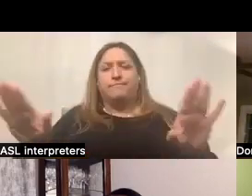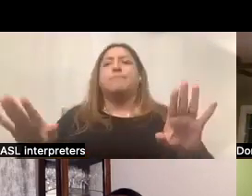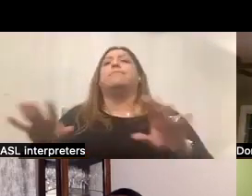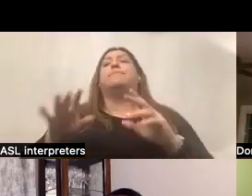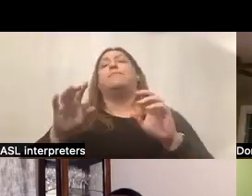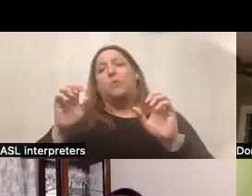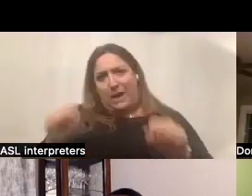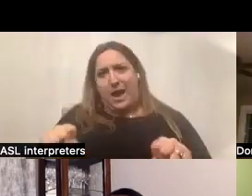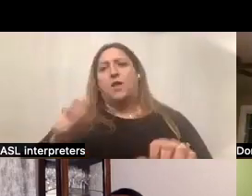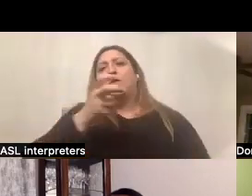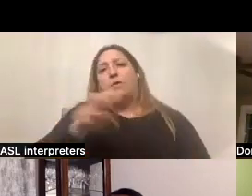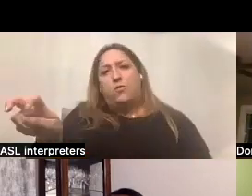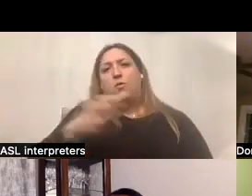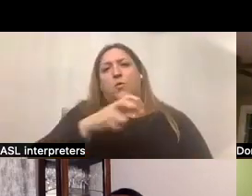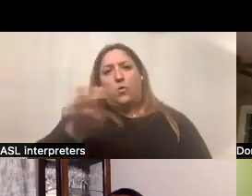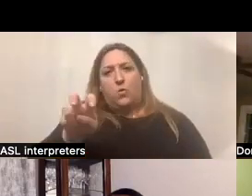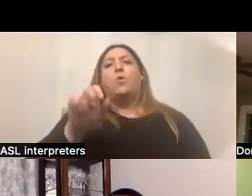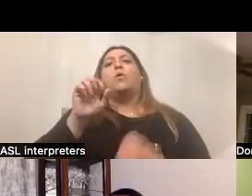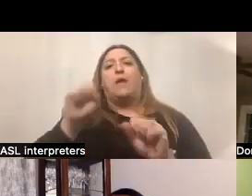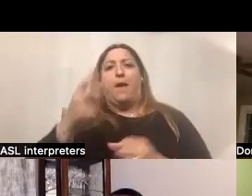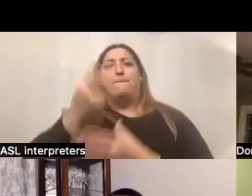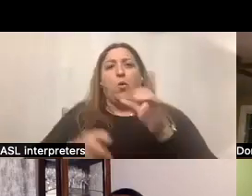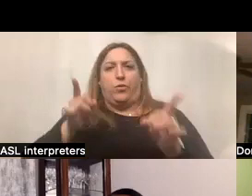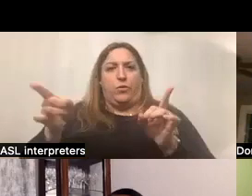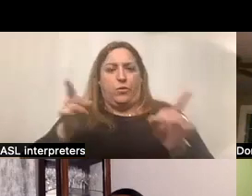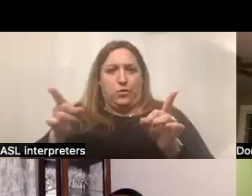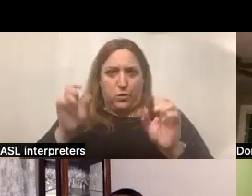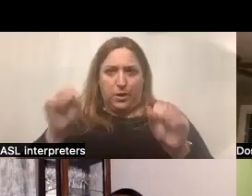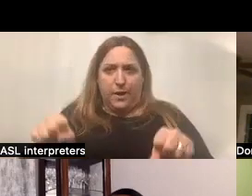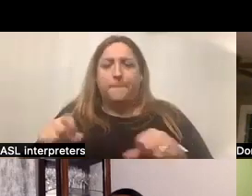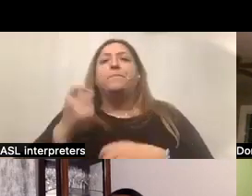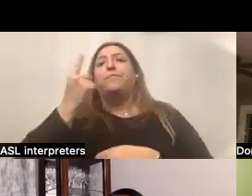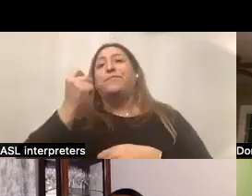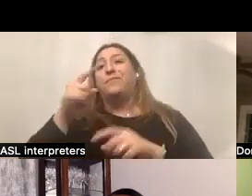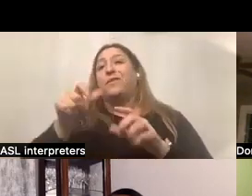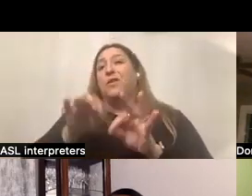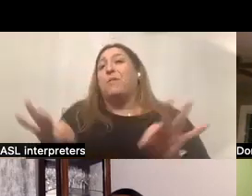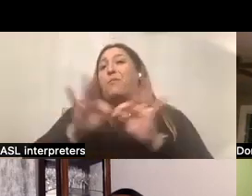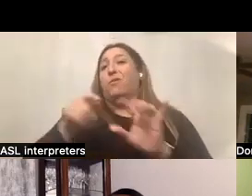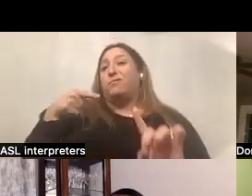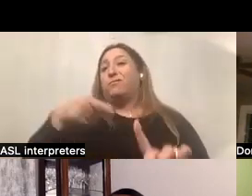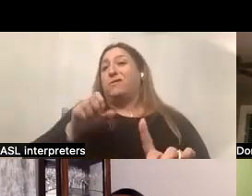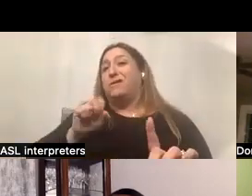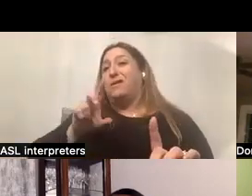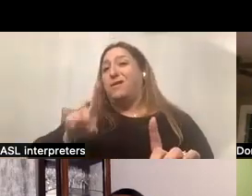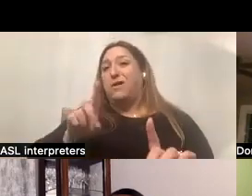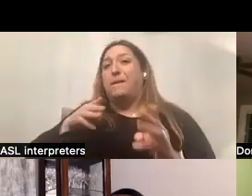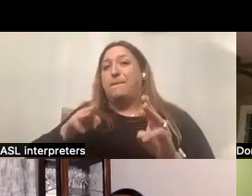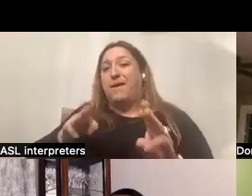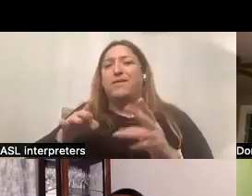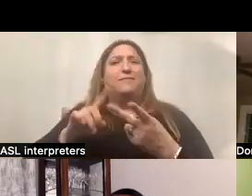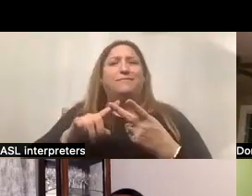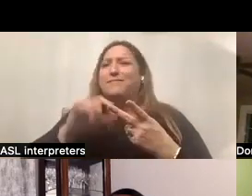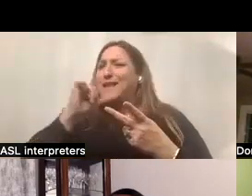ability to use both. The other important, important thing to point out is that the self-directed method may not